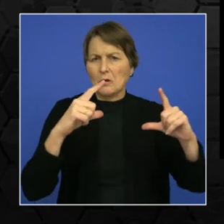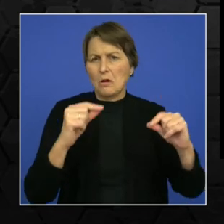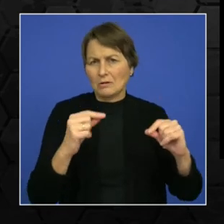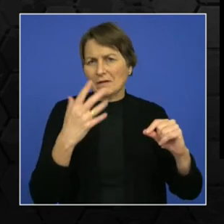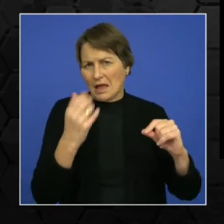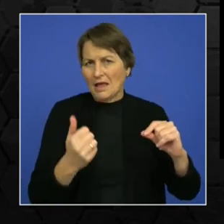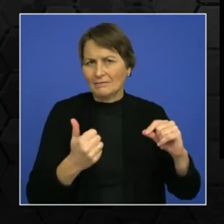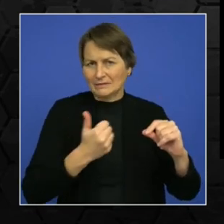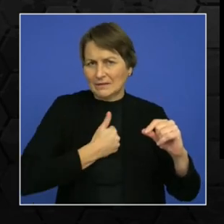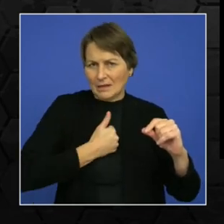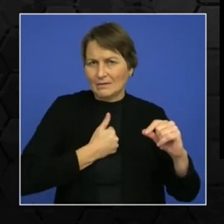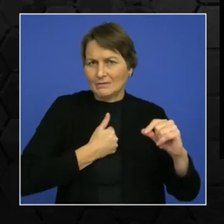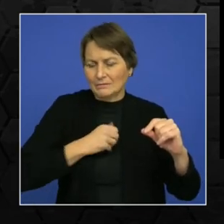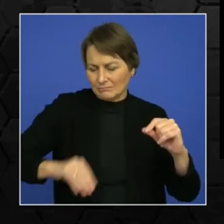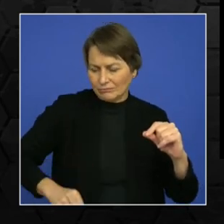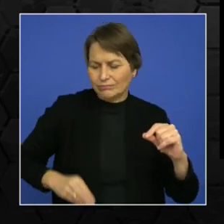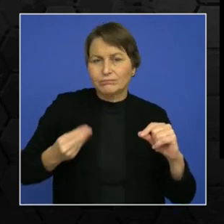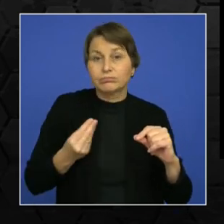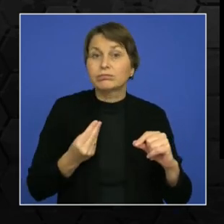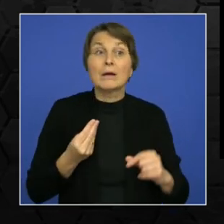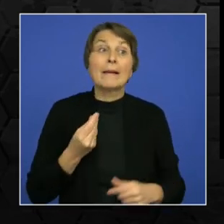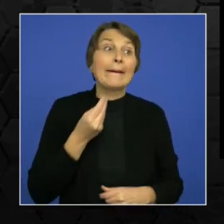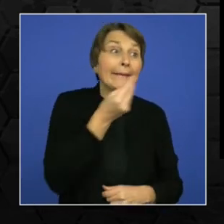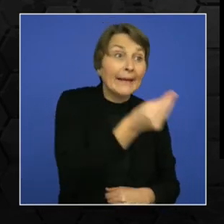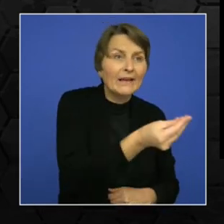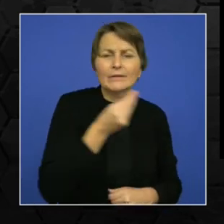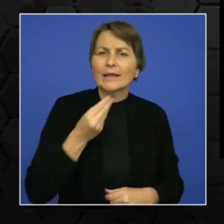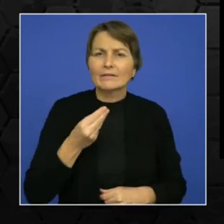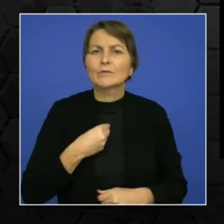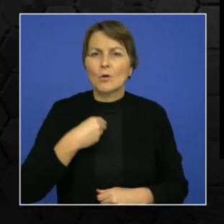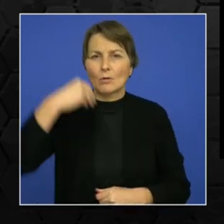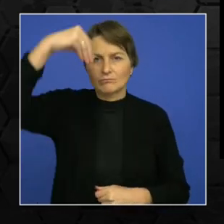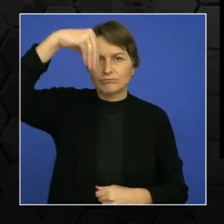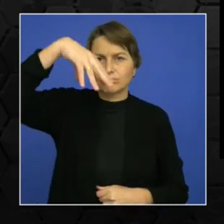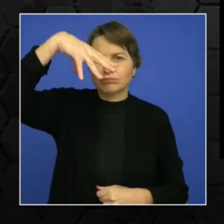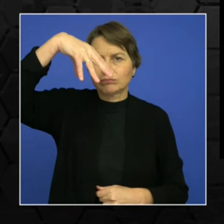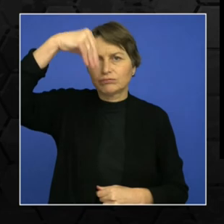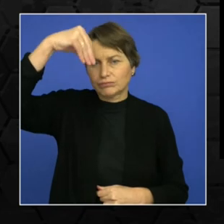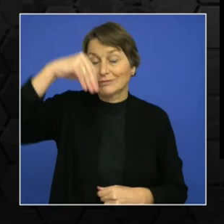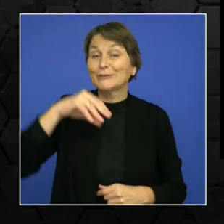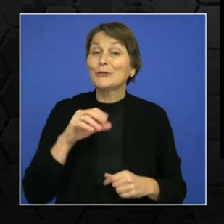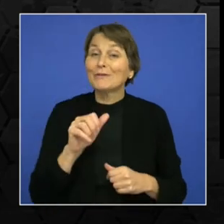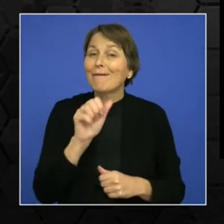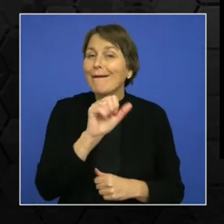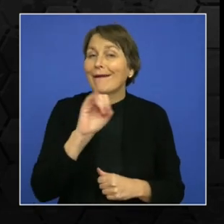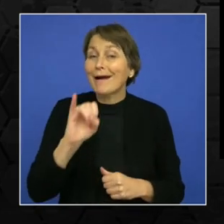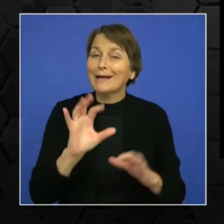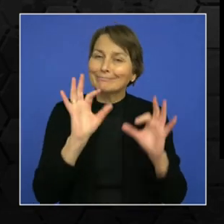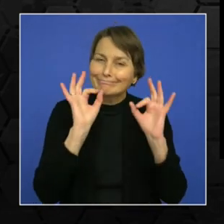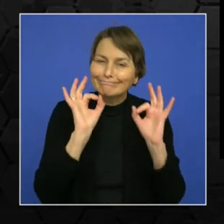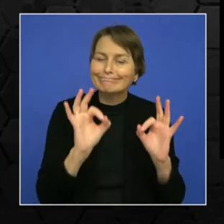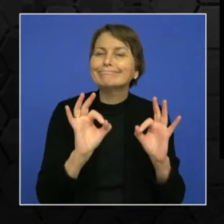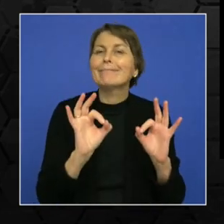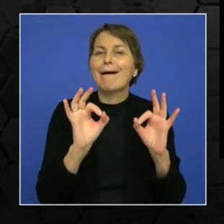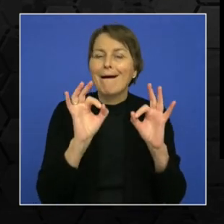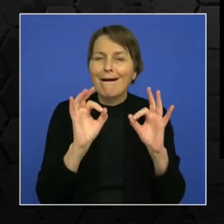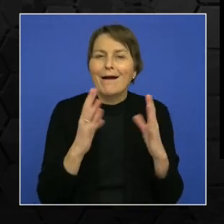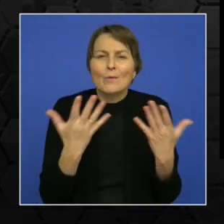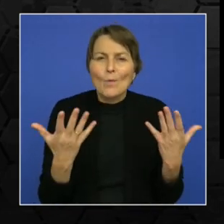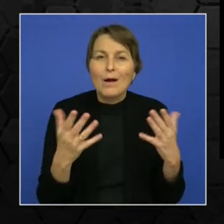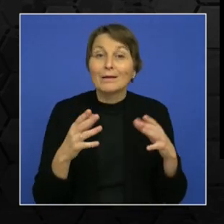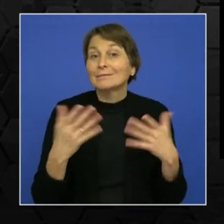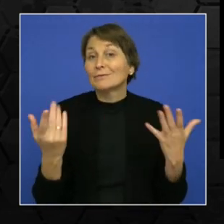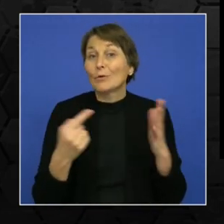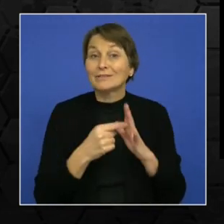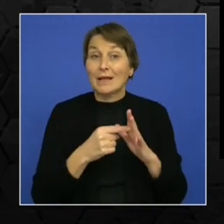by leveraging AI for decision making. Like I said, artificial intelligence is basically used to understand what sort of vehicle is passing through it